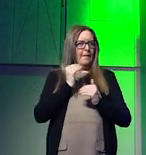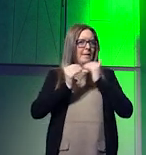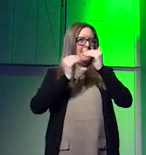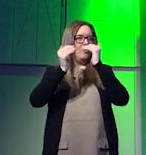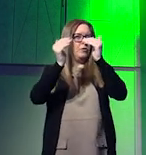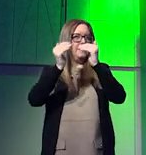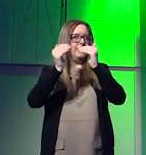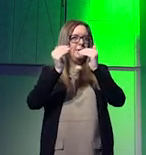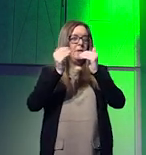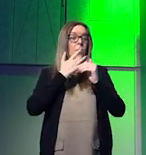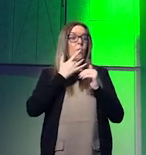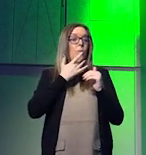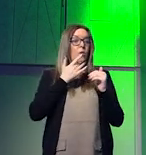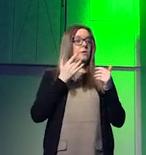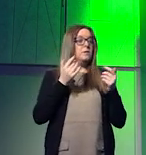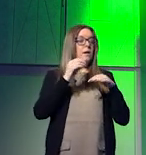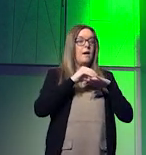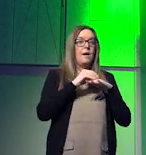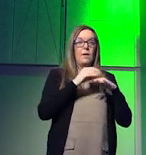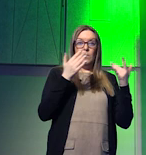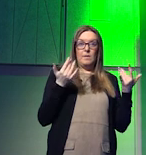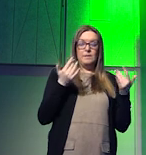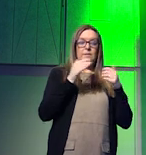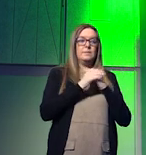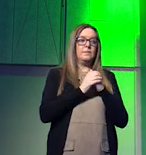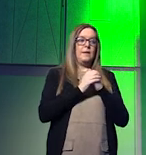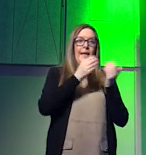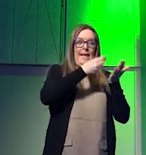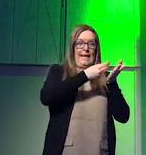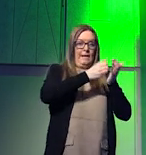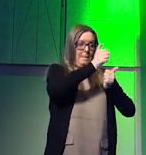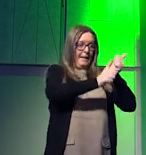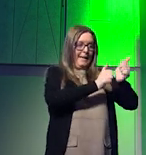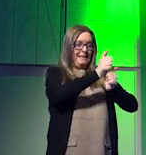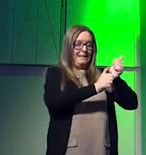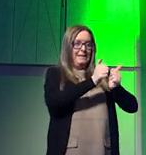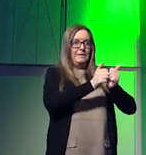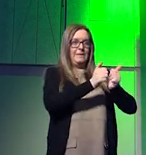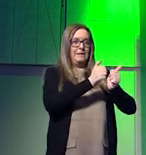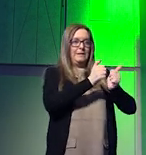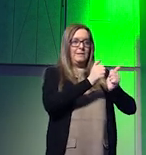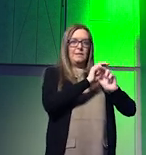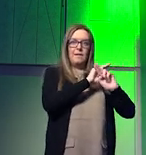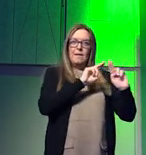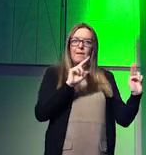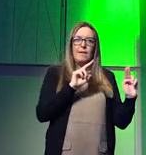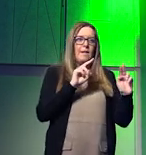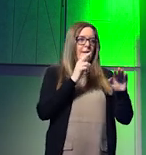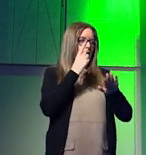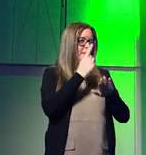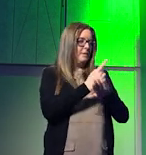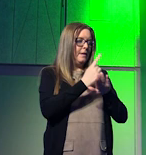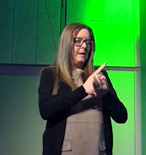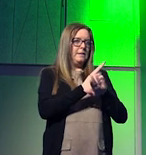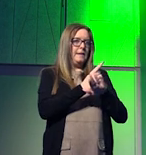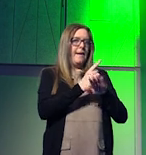scarcity of water on account of the various economic activities that are simply not accounting for water